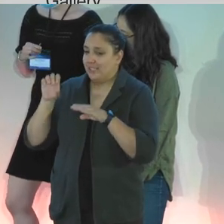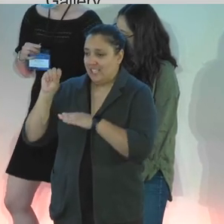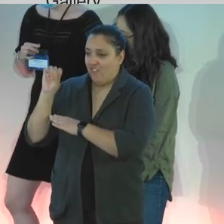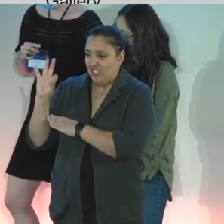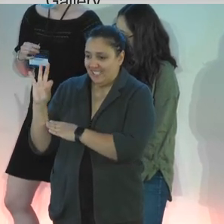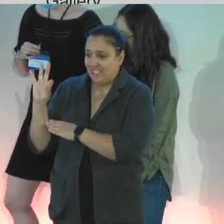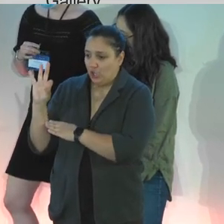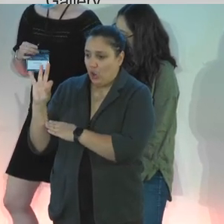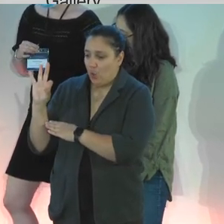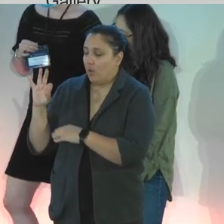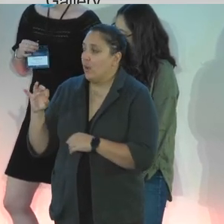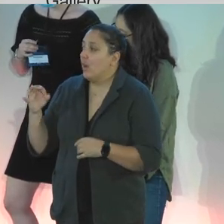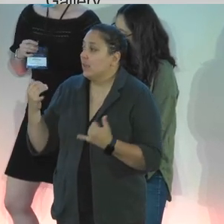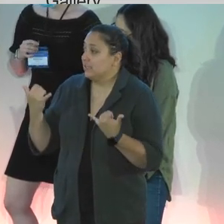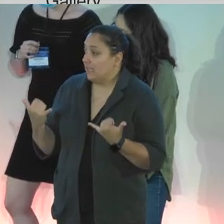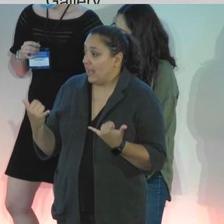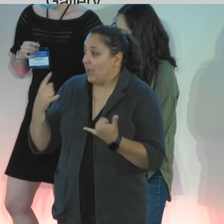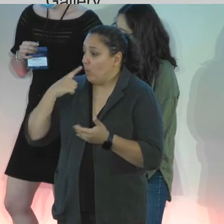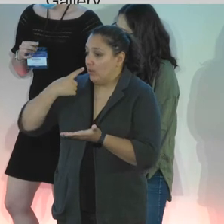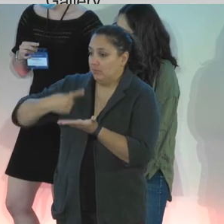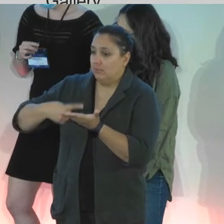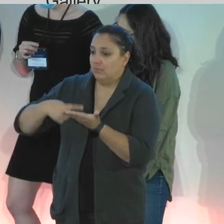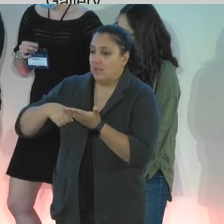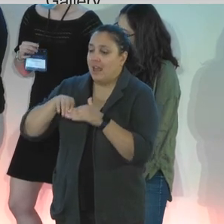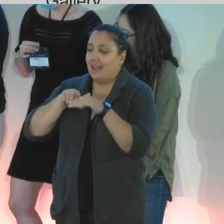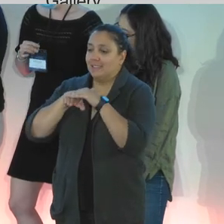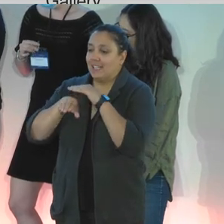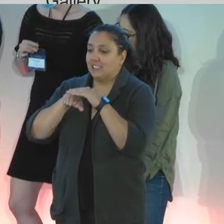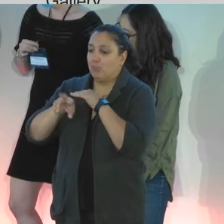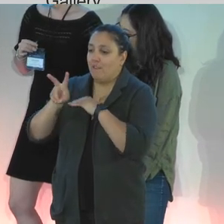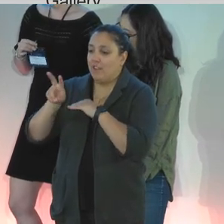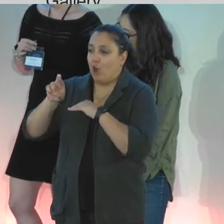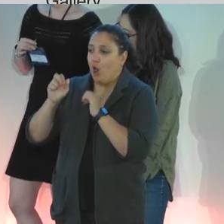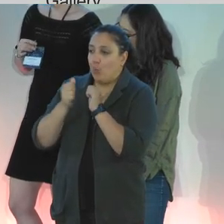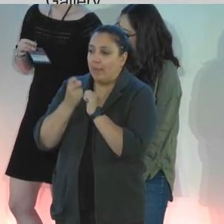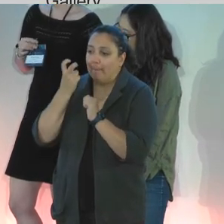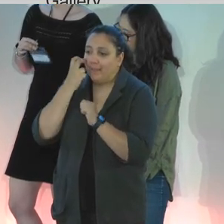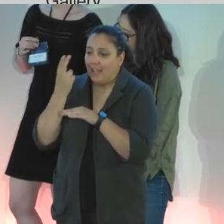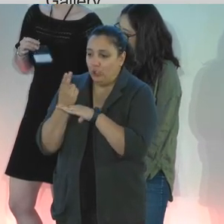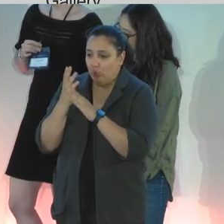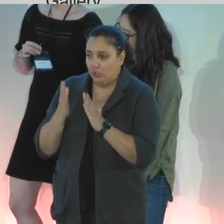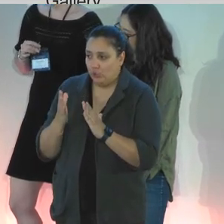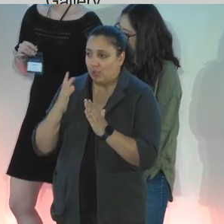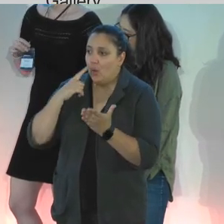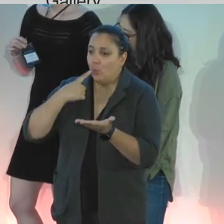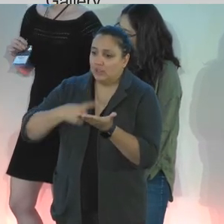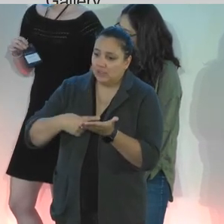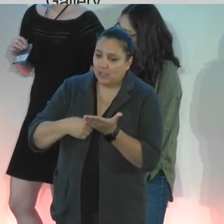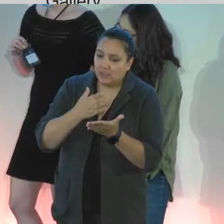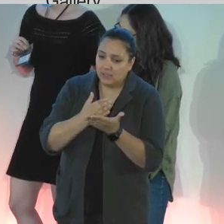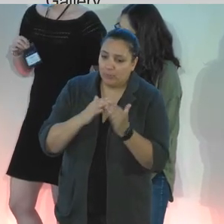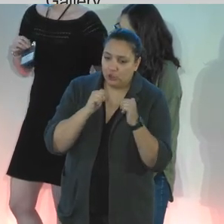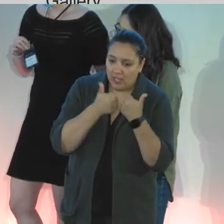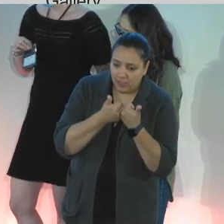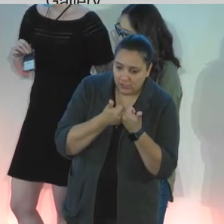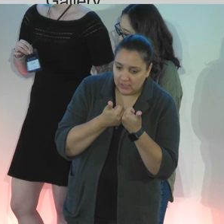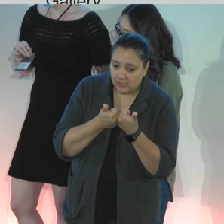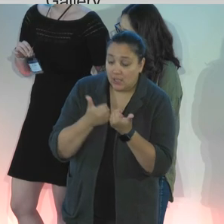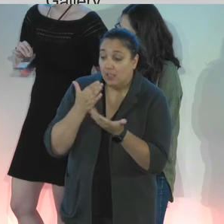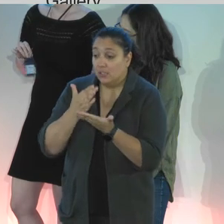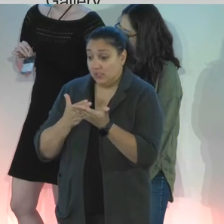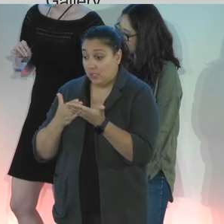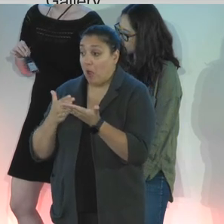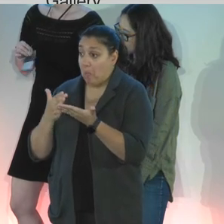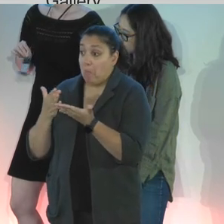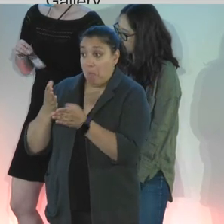afternoon on exploring accessible VR for blind users. So, we're going to talk about some of the challenges, some of the areas of opportunity,